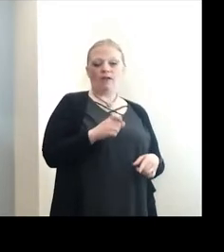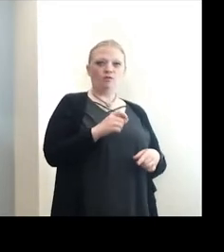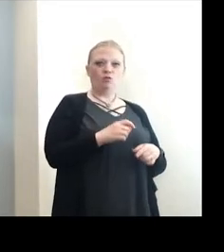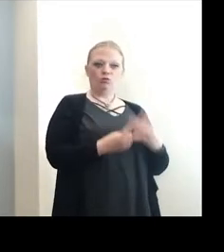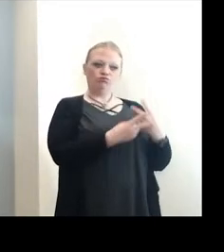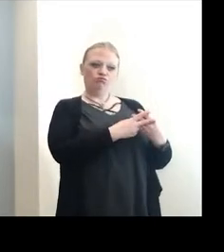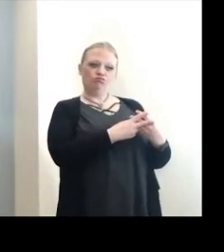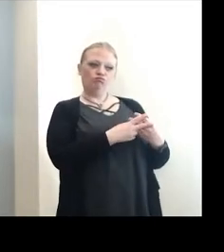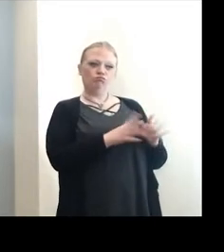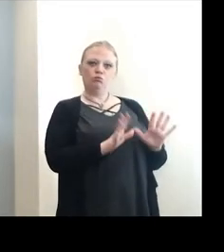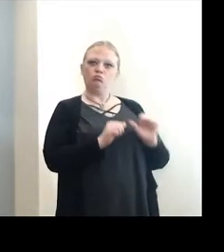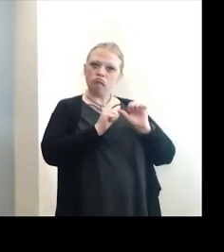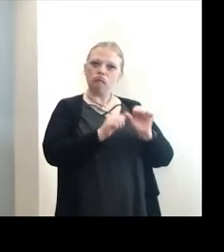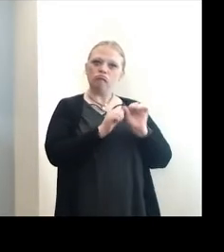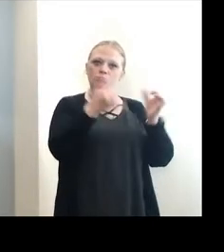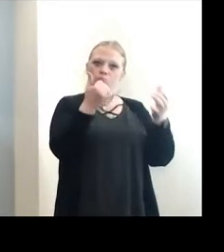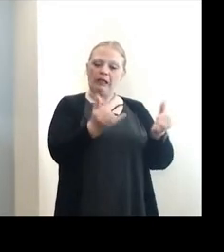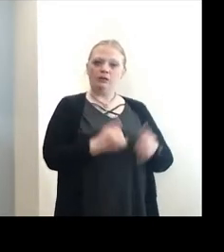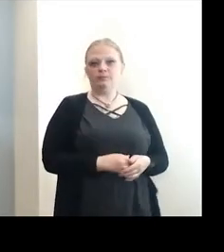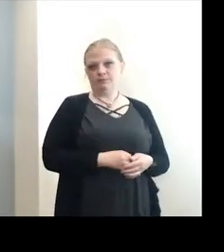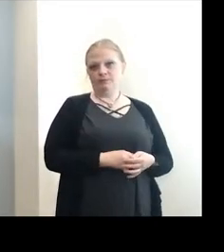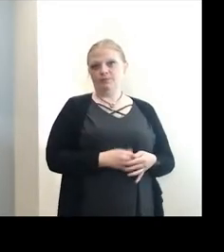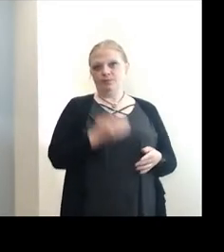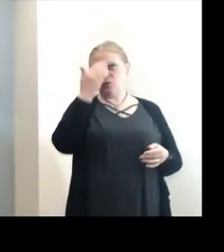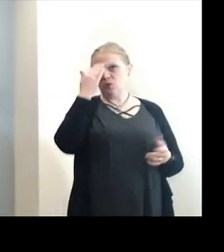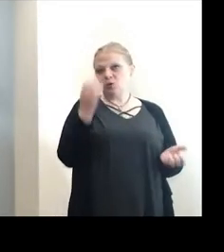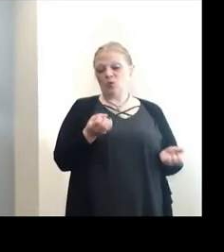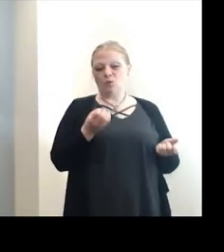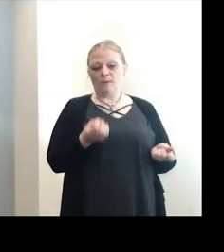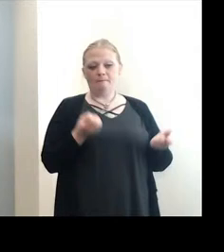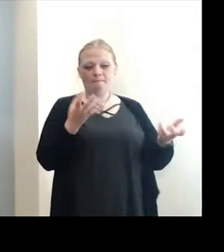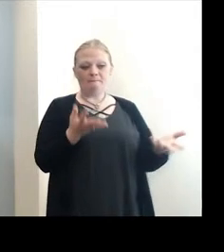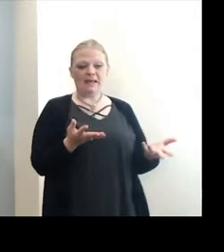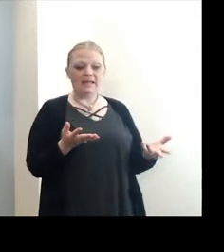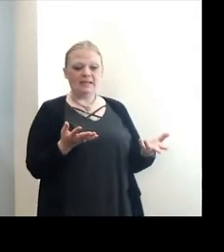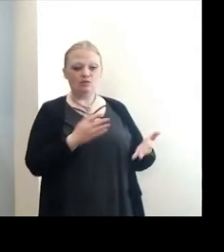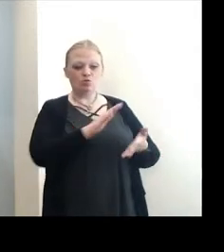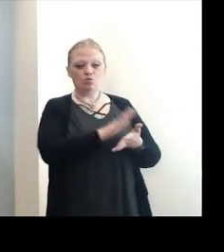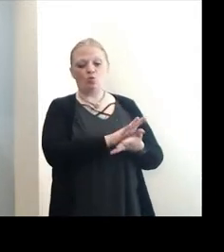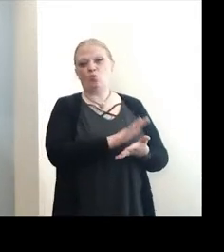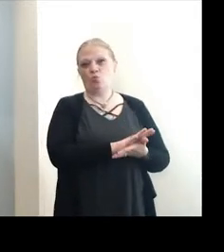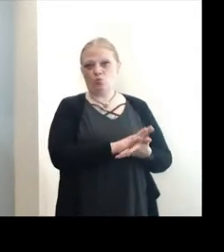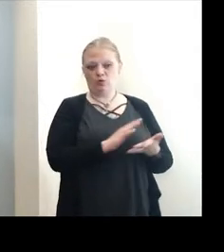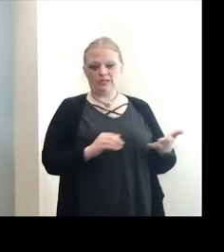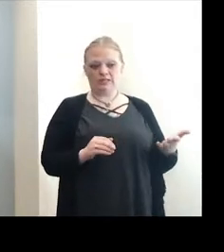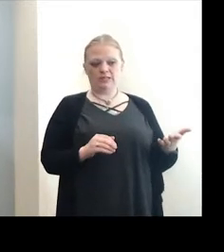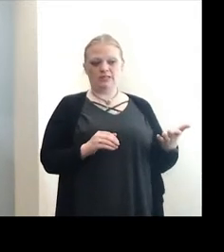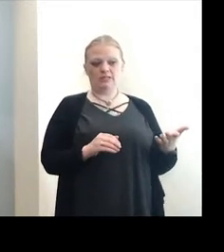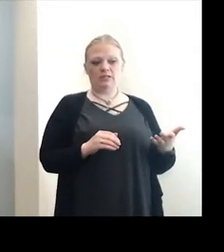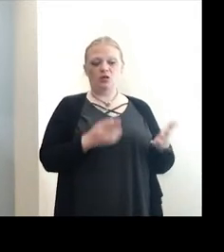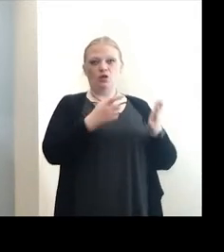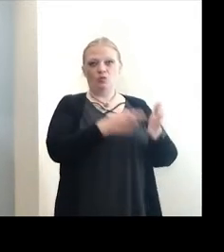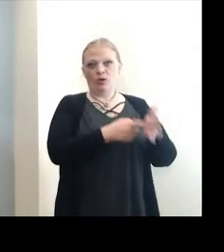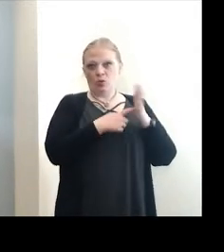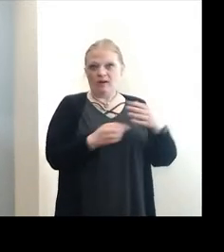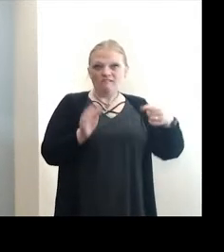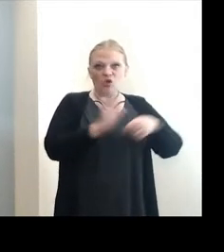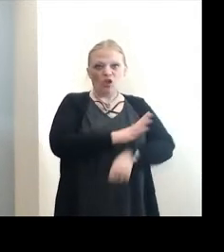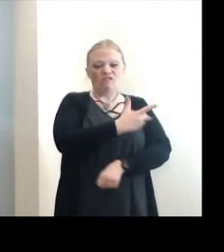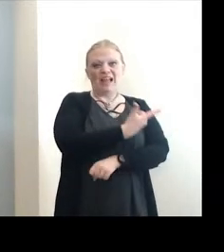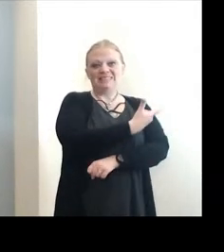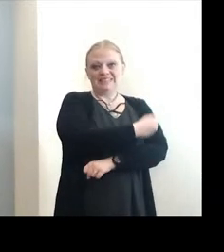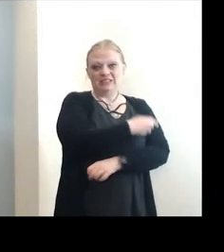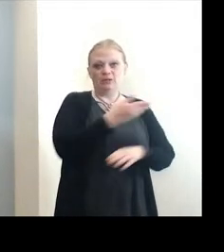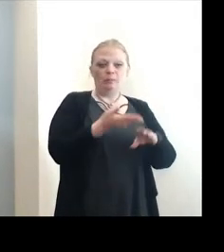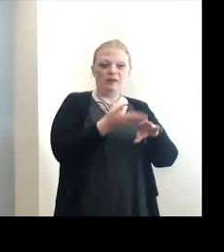quarantine. You can keep on playing. And then we know that many of the schools are requiring full vaccination